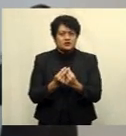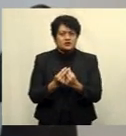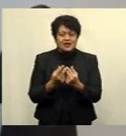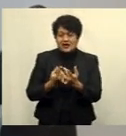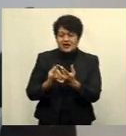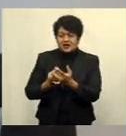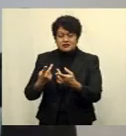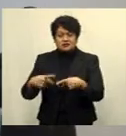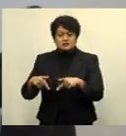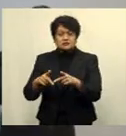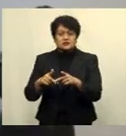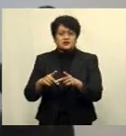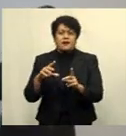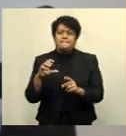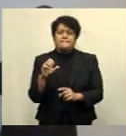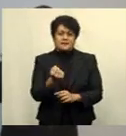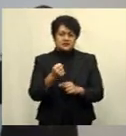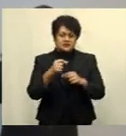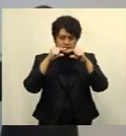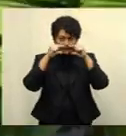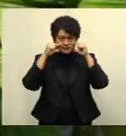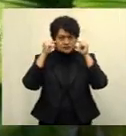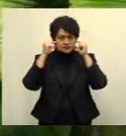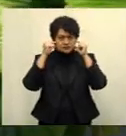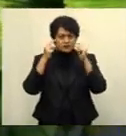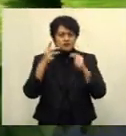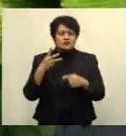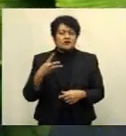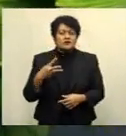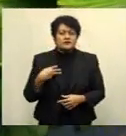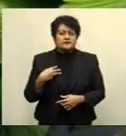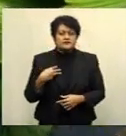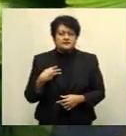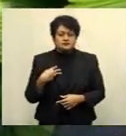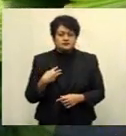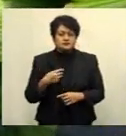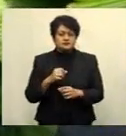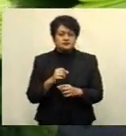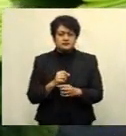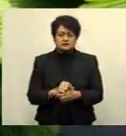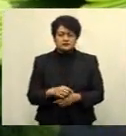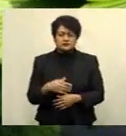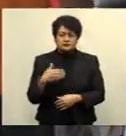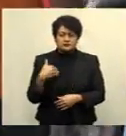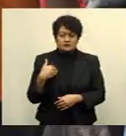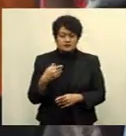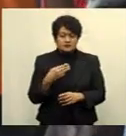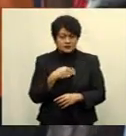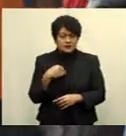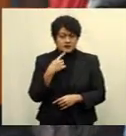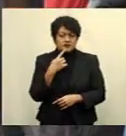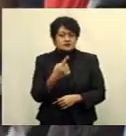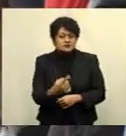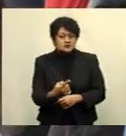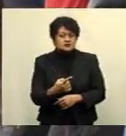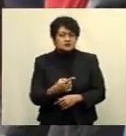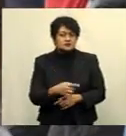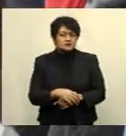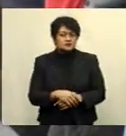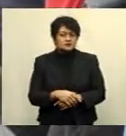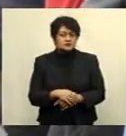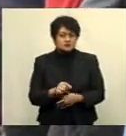other place, please keep your mask on. The Permanent Secretary for Health says documents are now with the Secretary General,